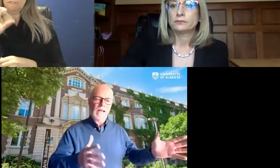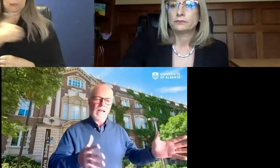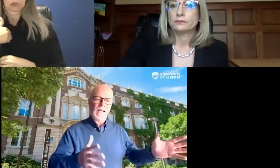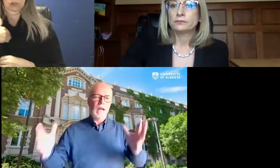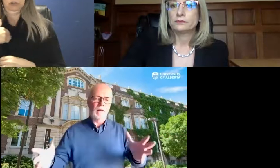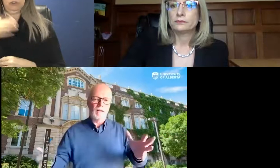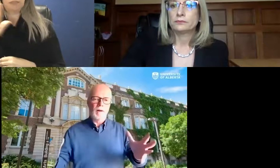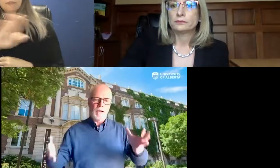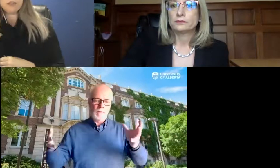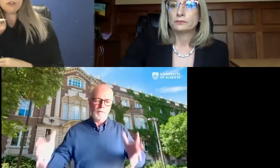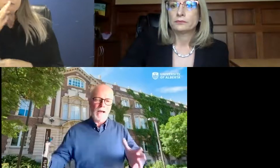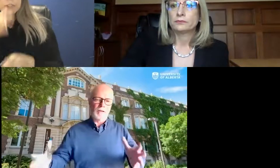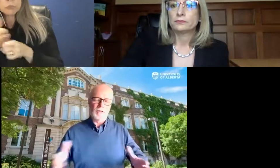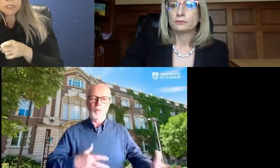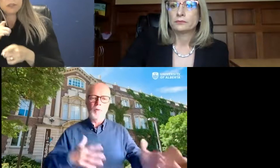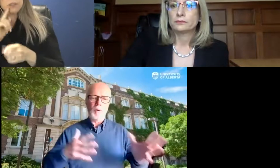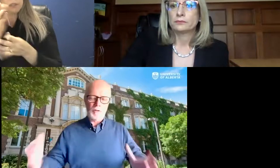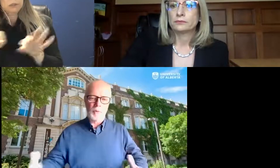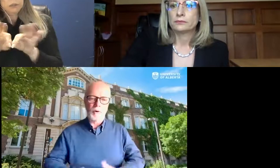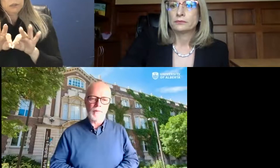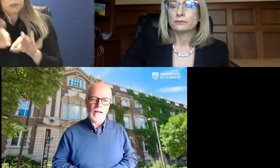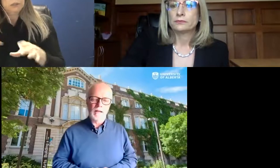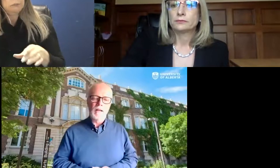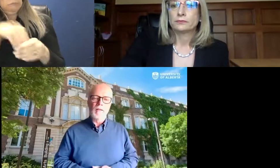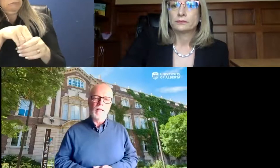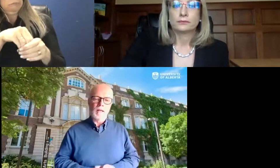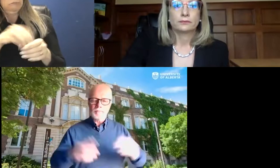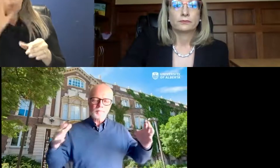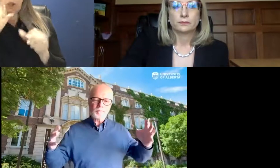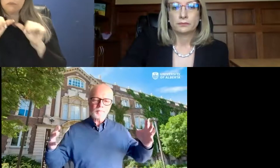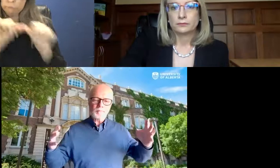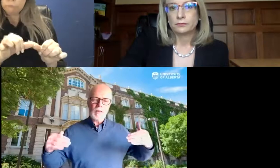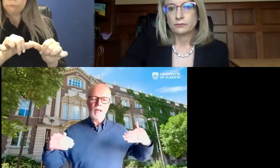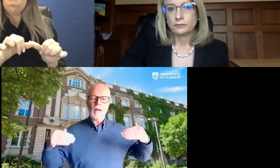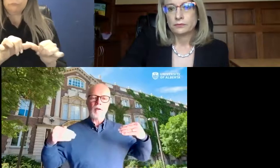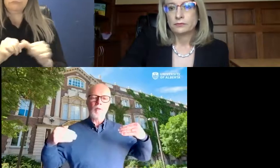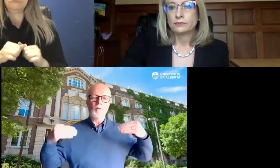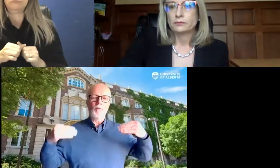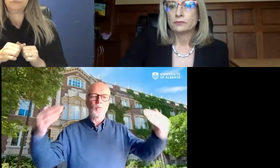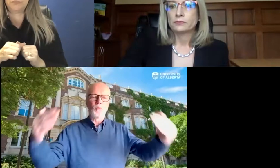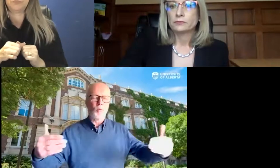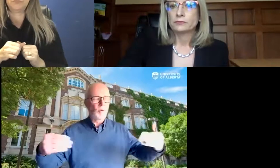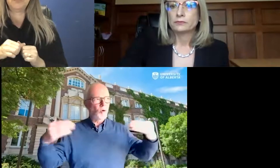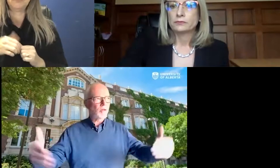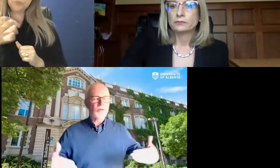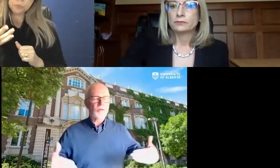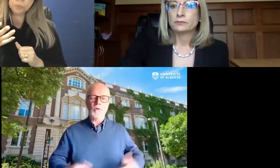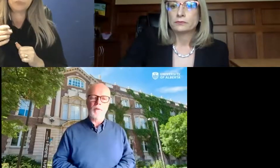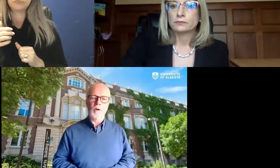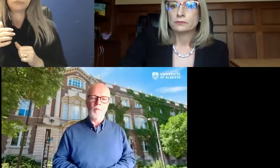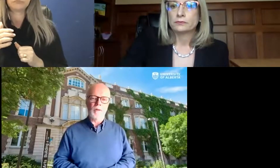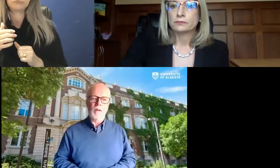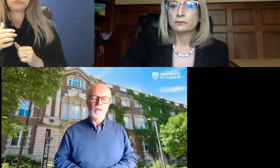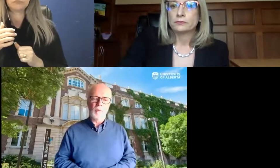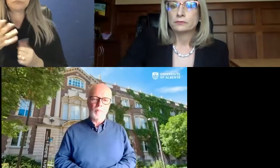that's going to remain in the faculties. we want to support that. The, the, the work associated